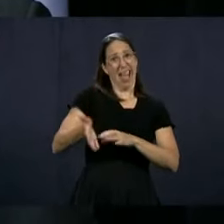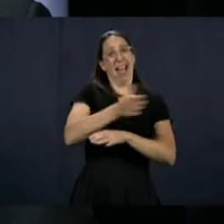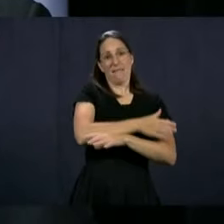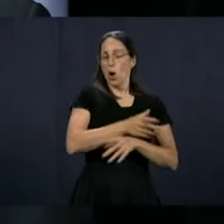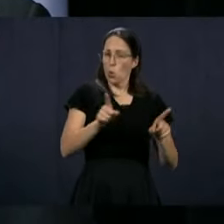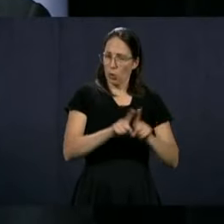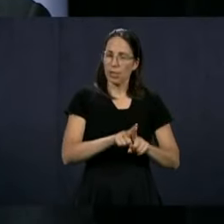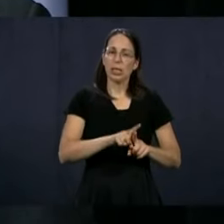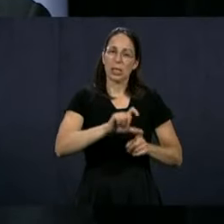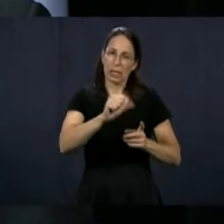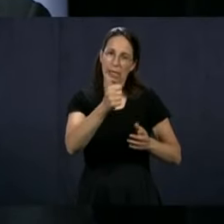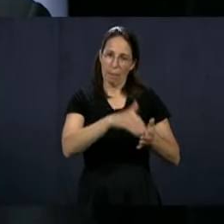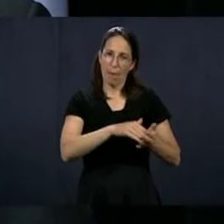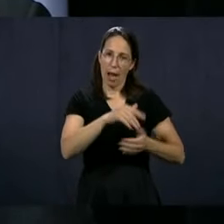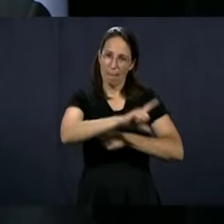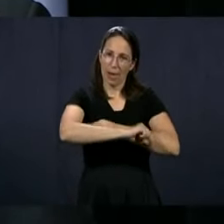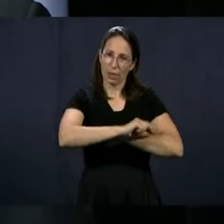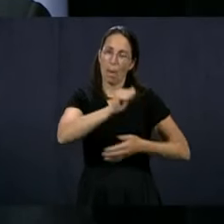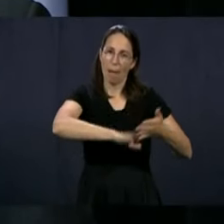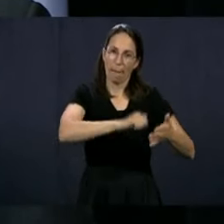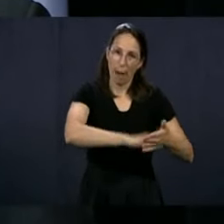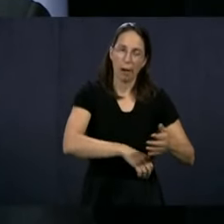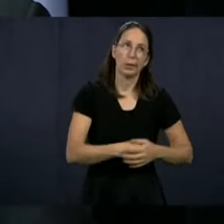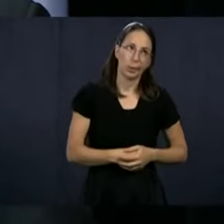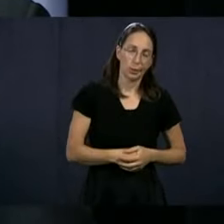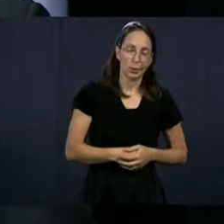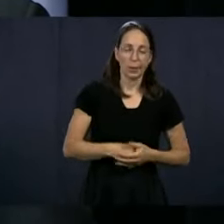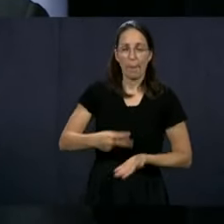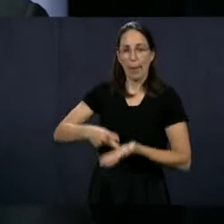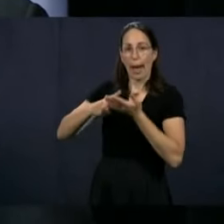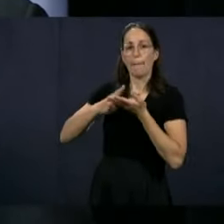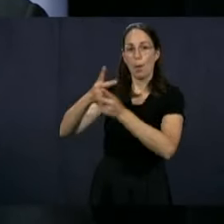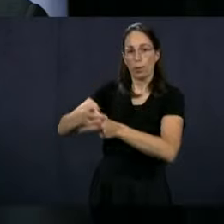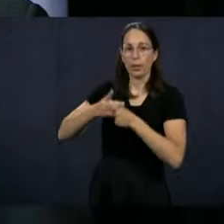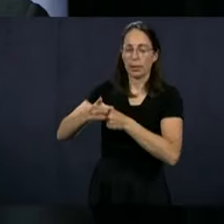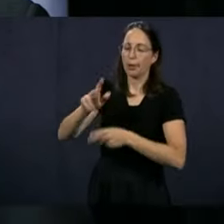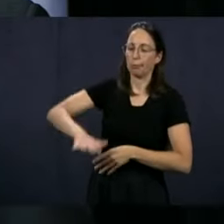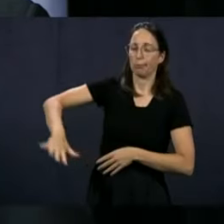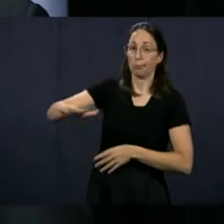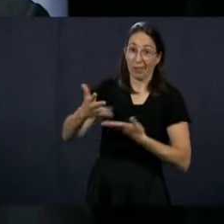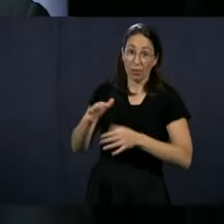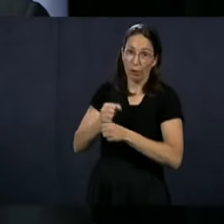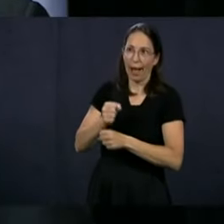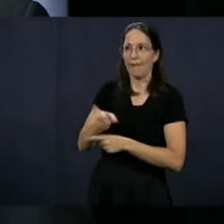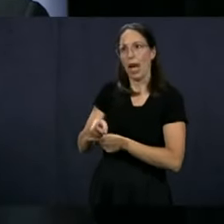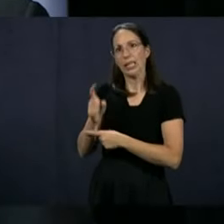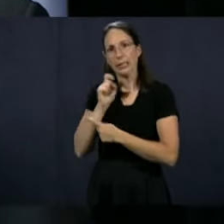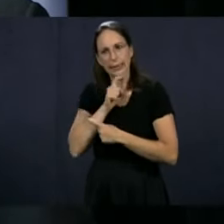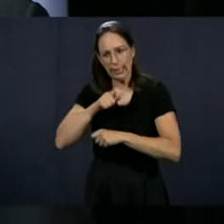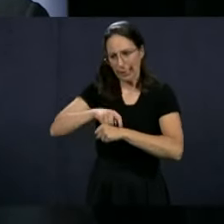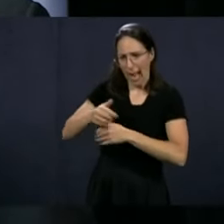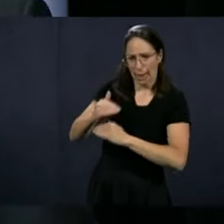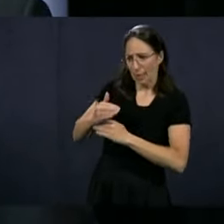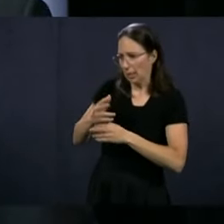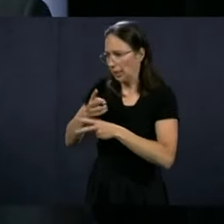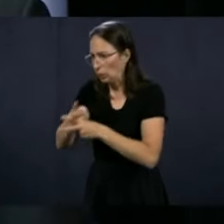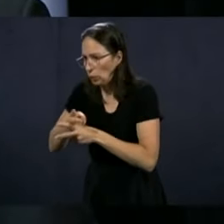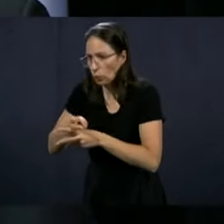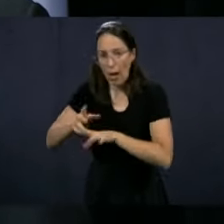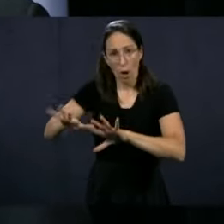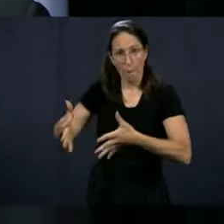of course, the orderlies have a lot less time to be able to take care of the residents.